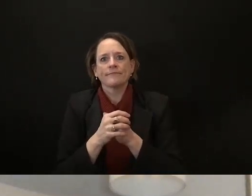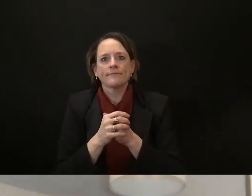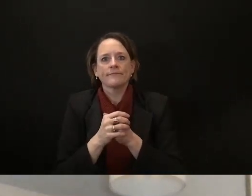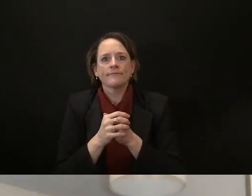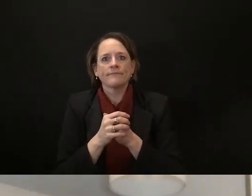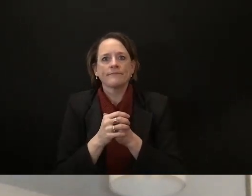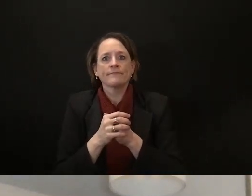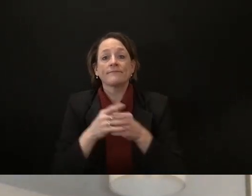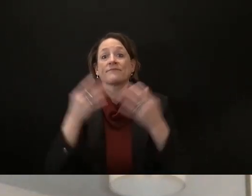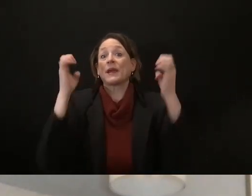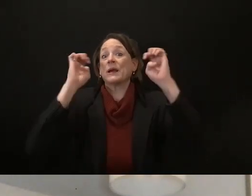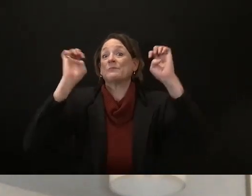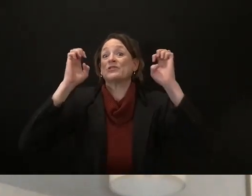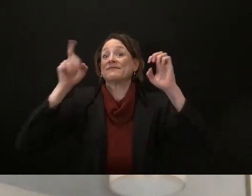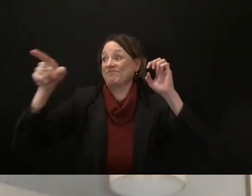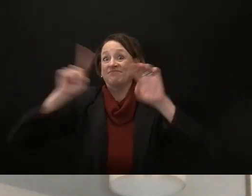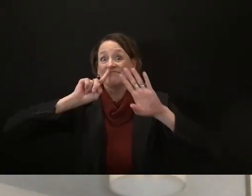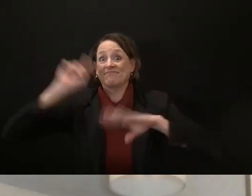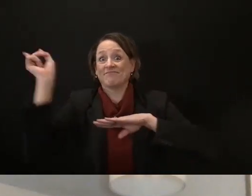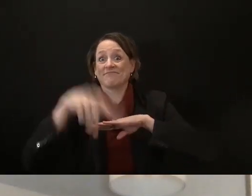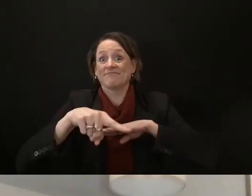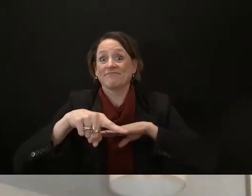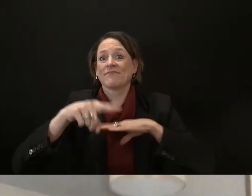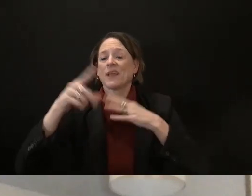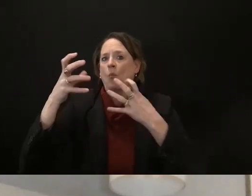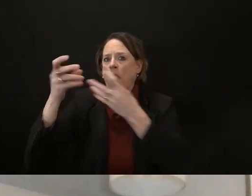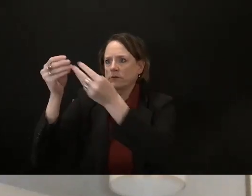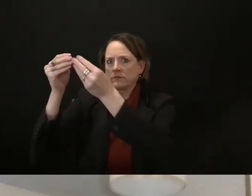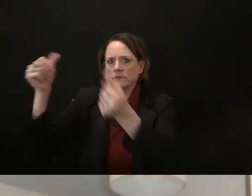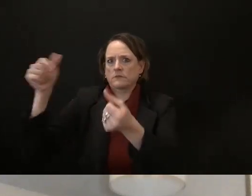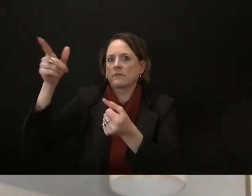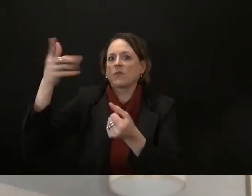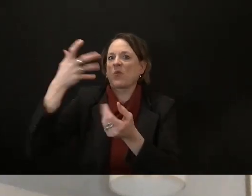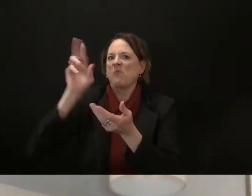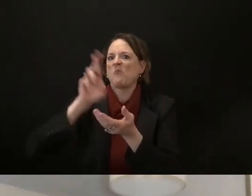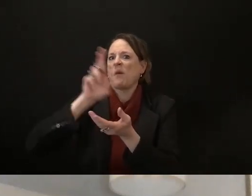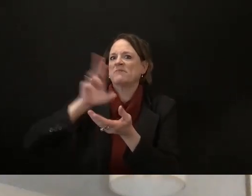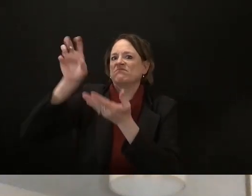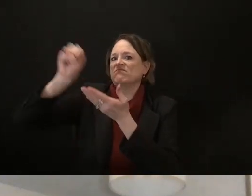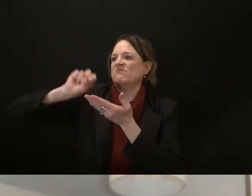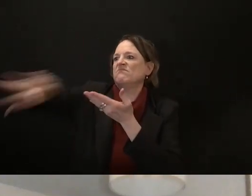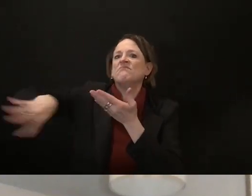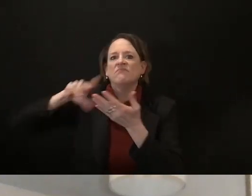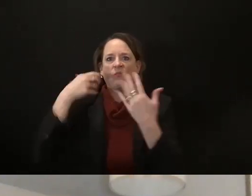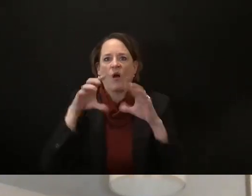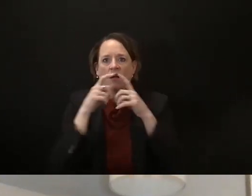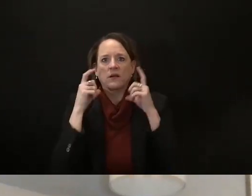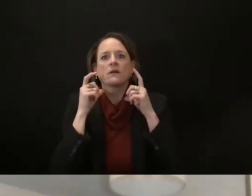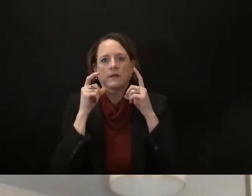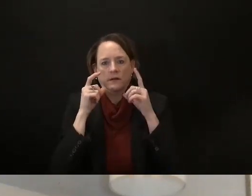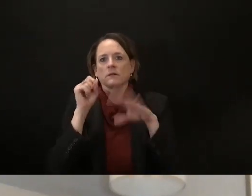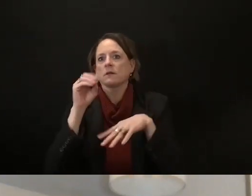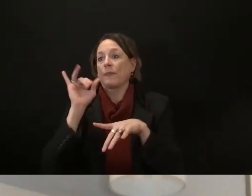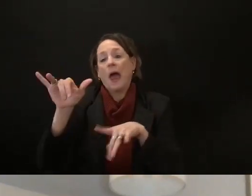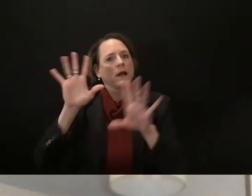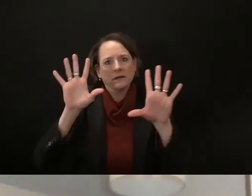extinguished through a joint resolution um that does not go to the governor and i think a lot of people have this false sense of